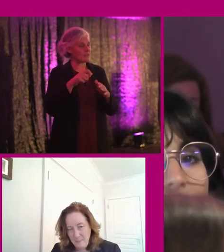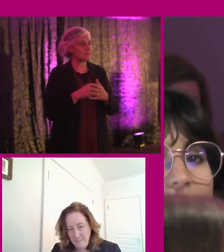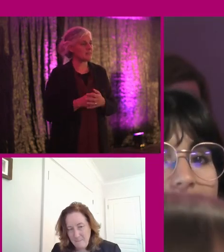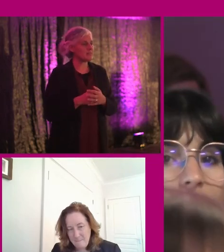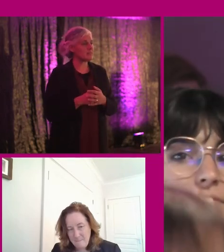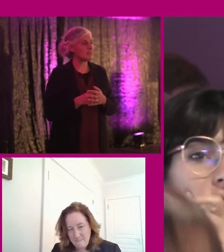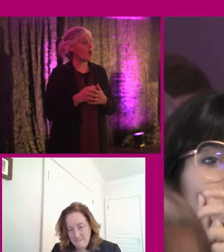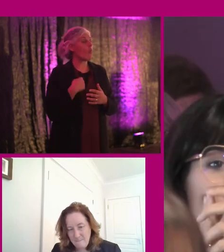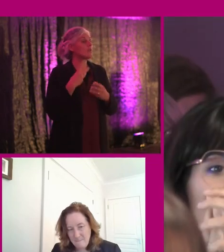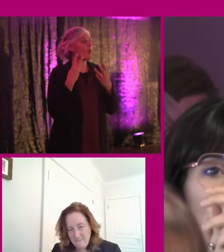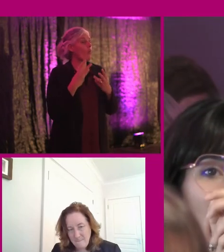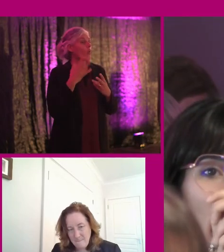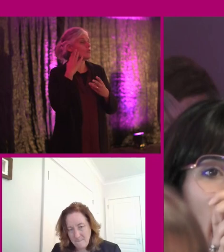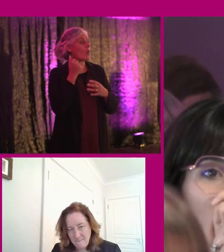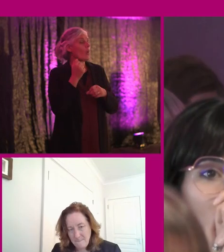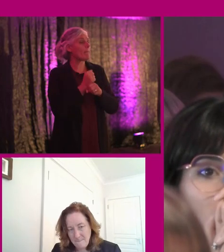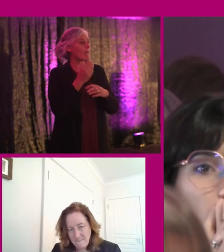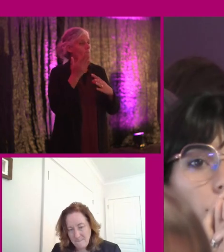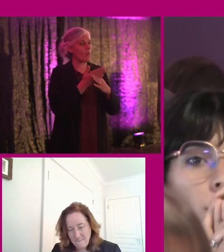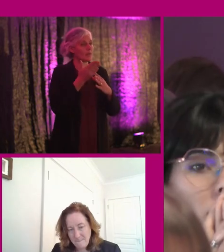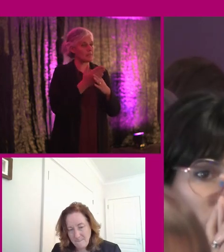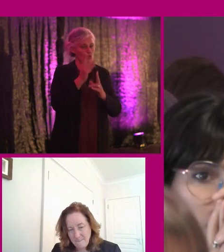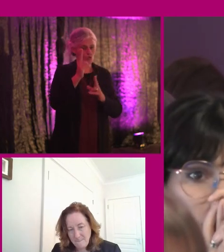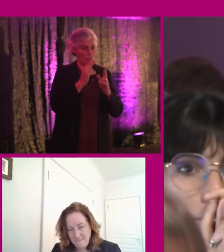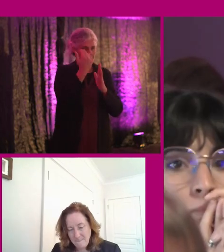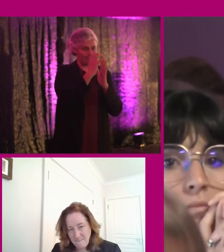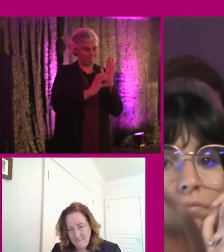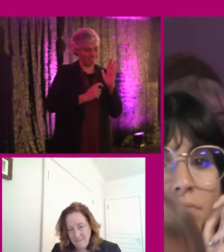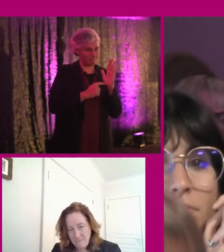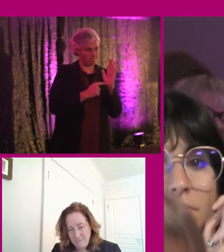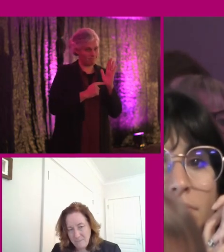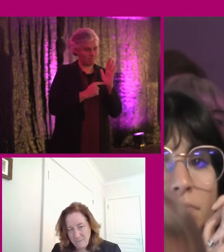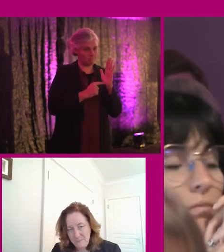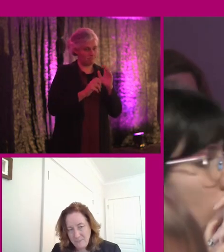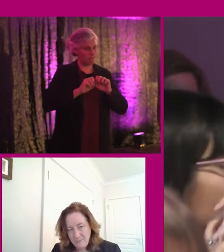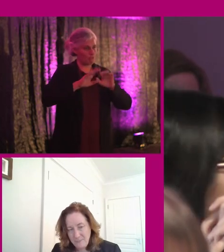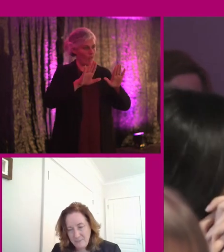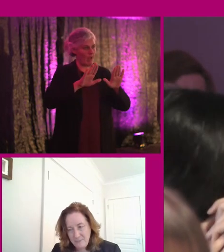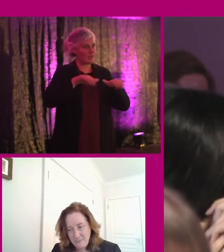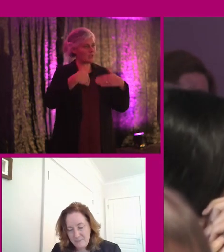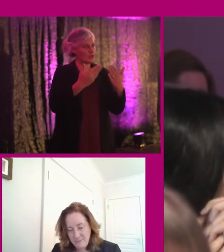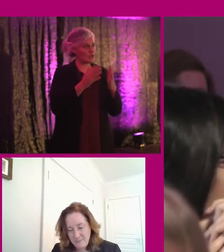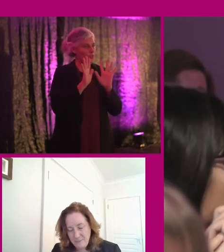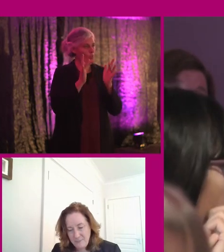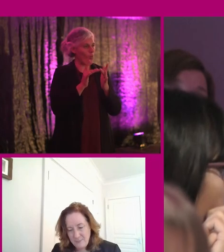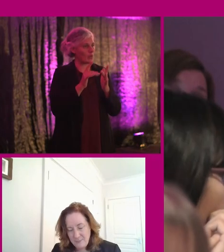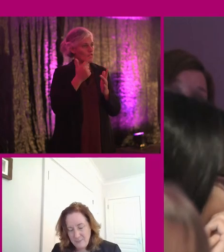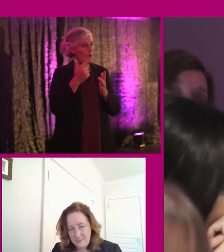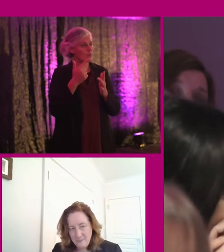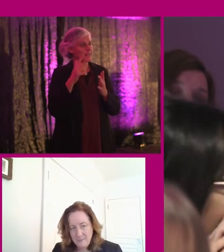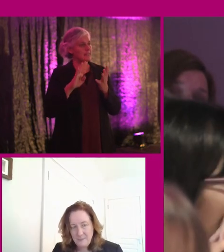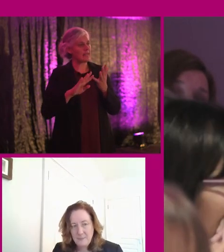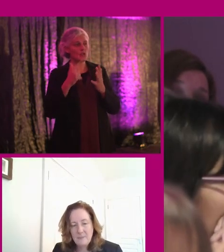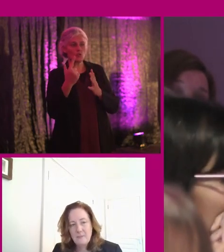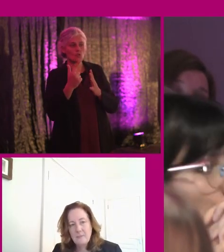Basically what I'm looking at is access officers, as you said, they should be listed on the websites. But of those 292 bodies,